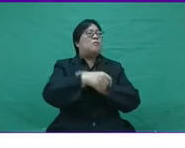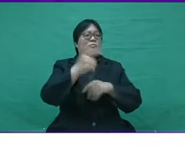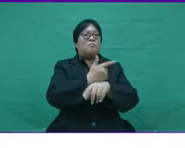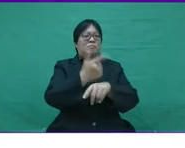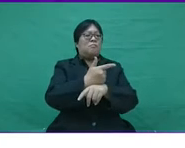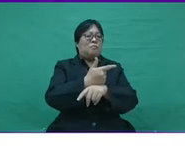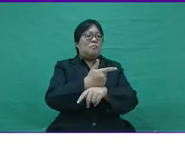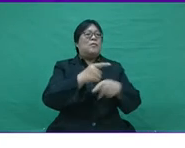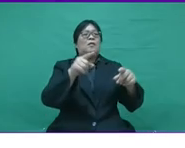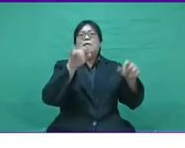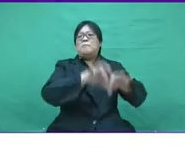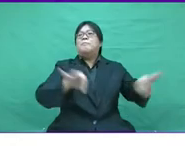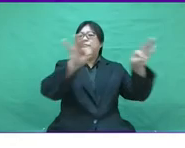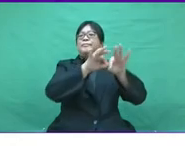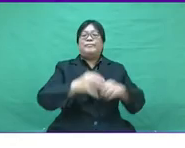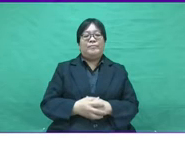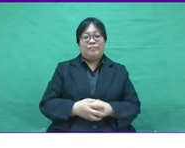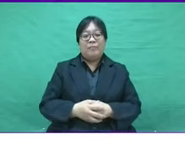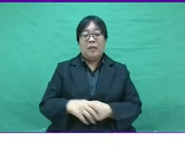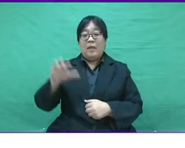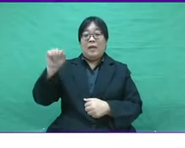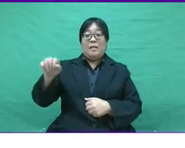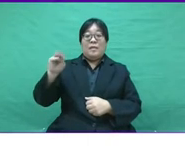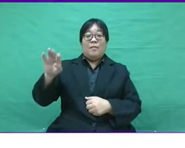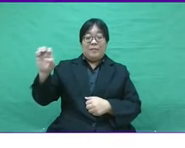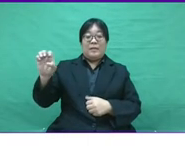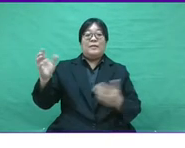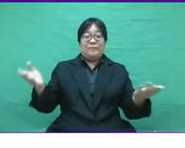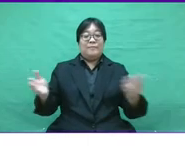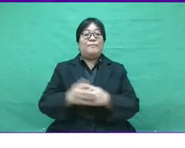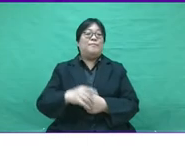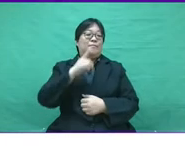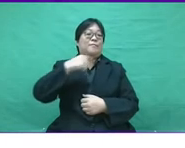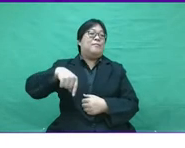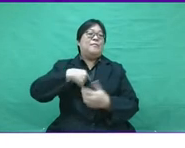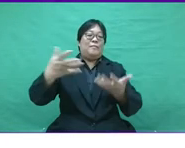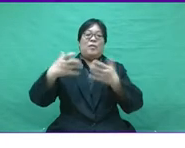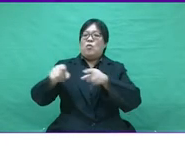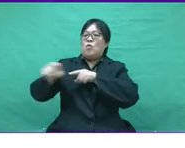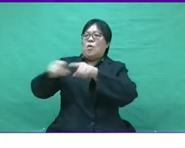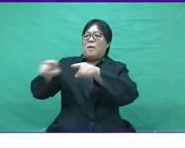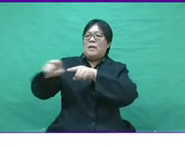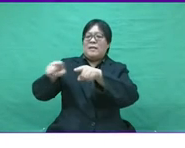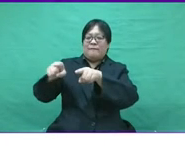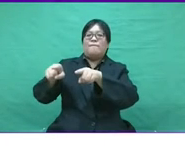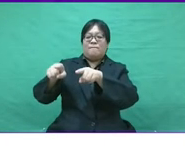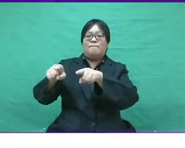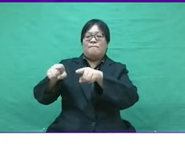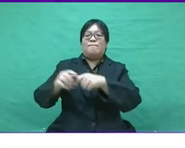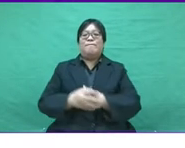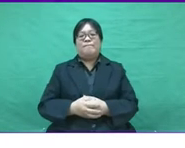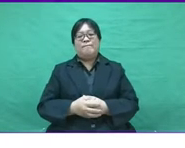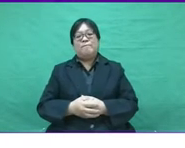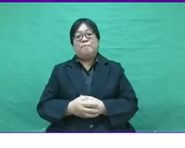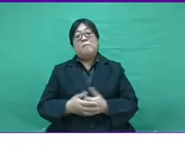position, specific skillset training is imperative. SME looking to